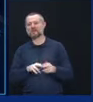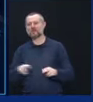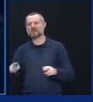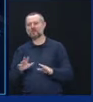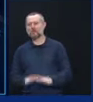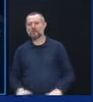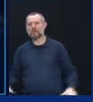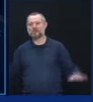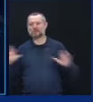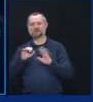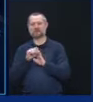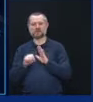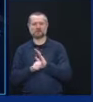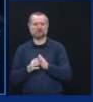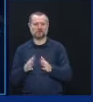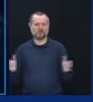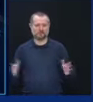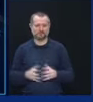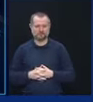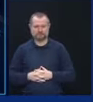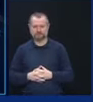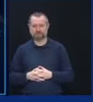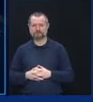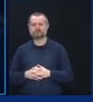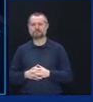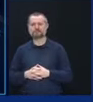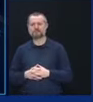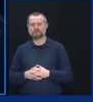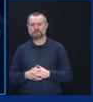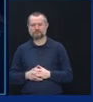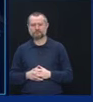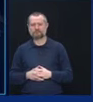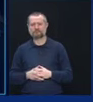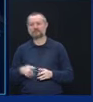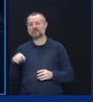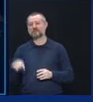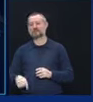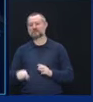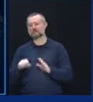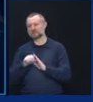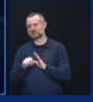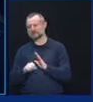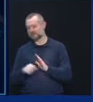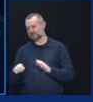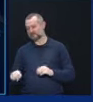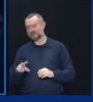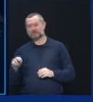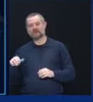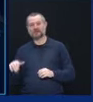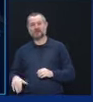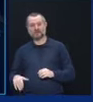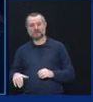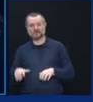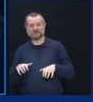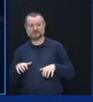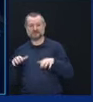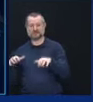in the hospital. We have just 30,000 of those downstate, where the problem was primarily concentrated.